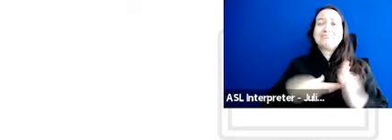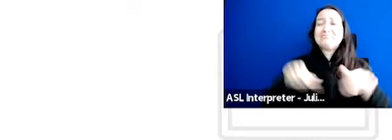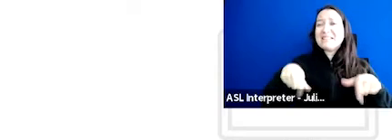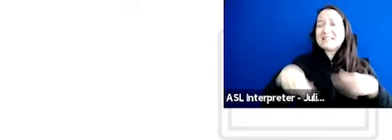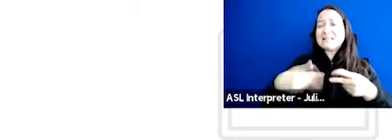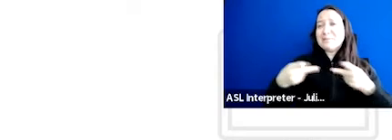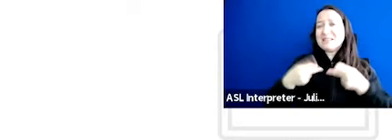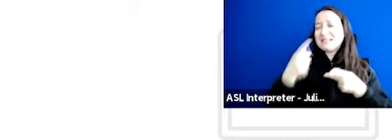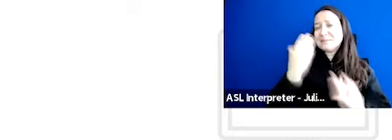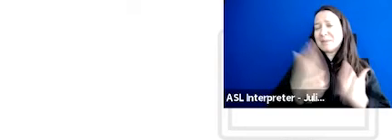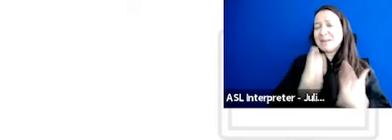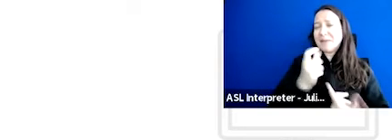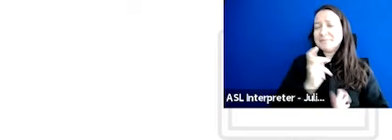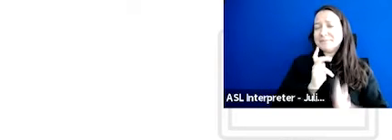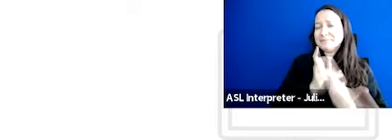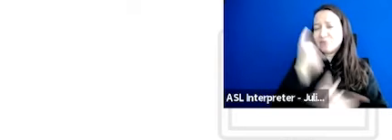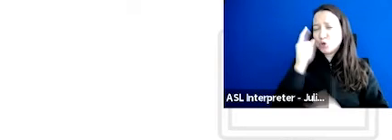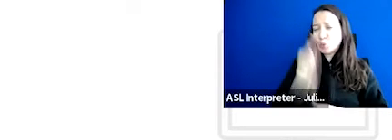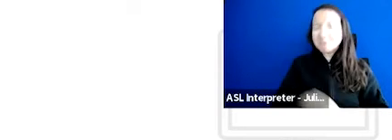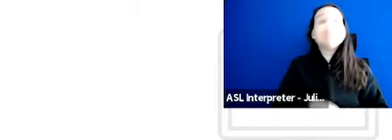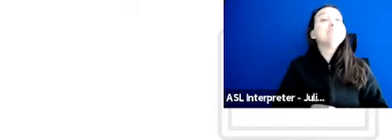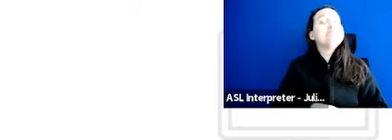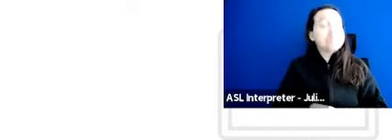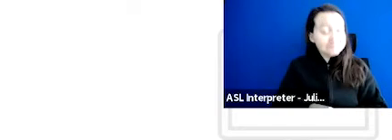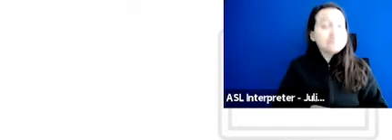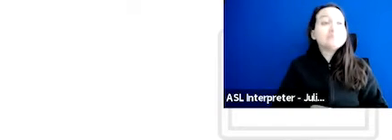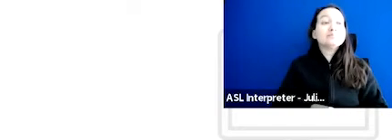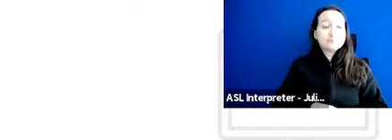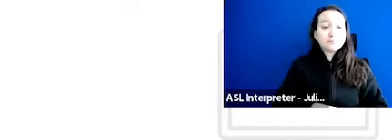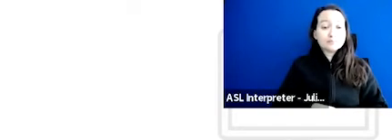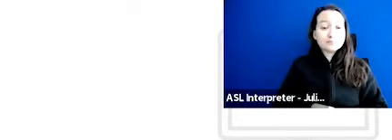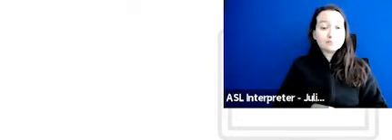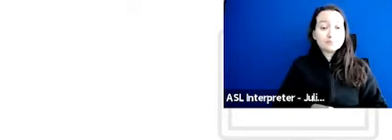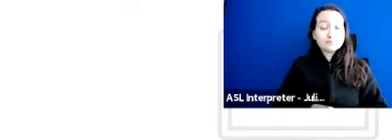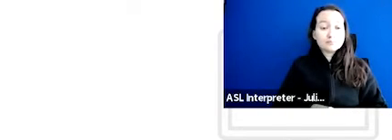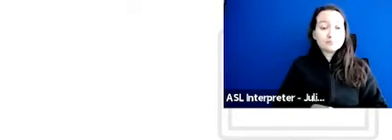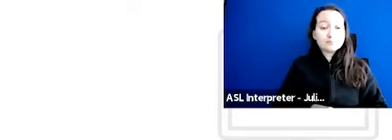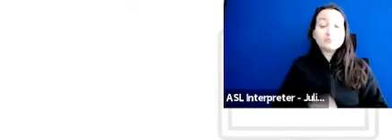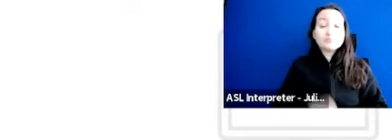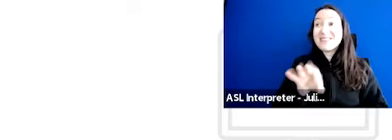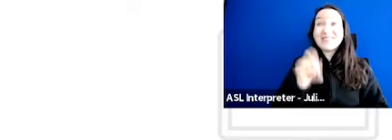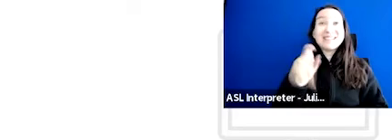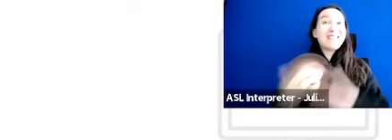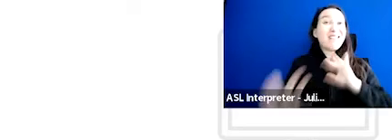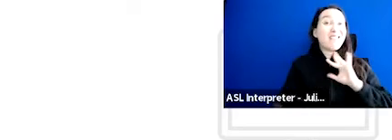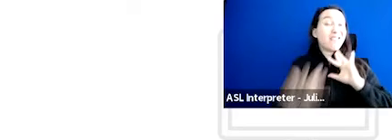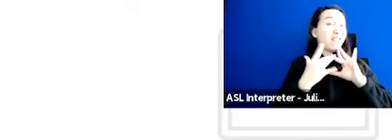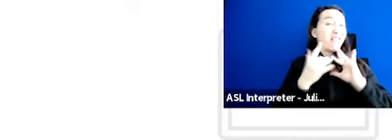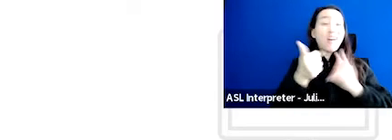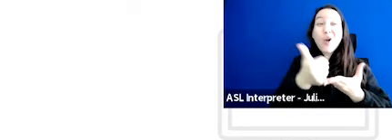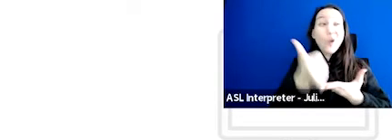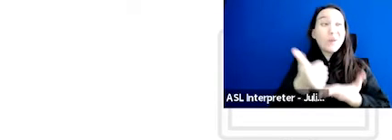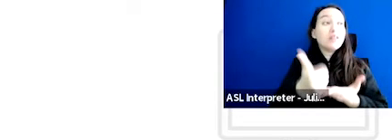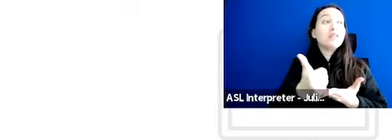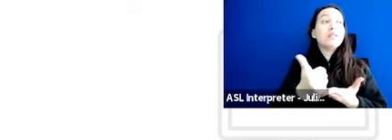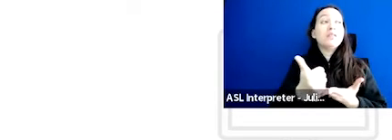for you. With that said, if you need to contact us for any assistance, feel free